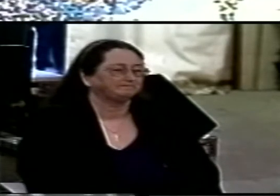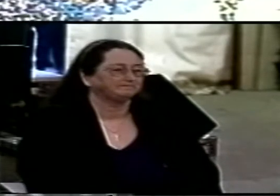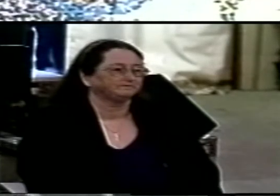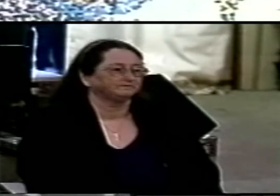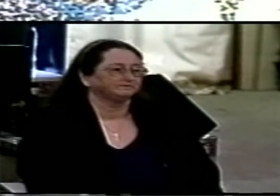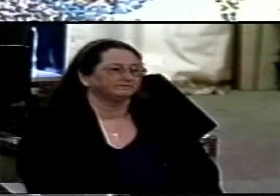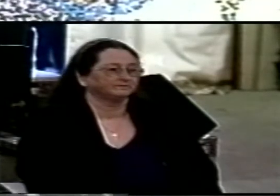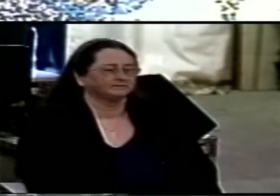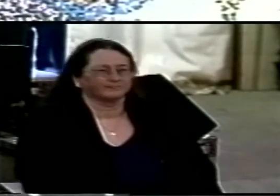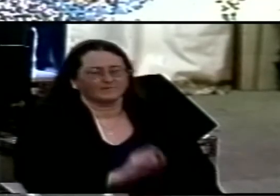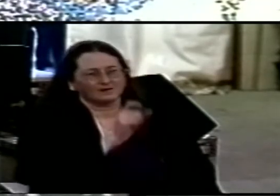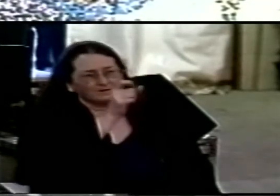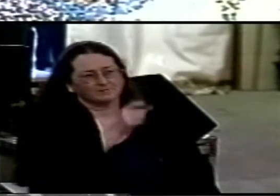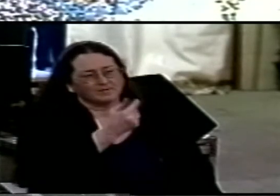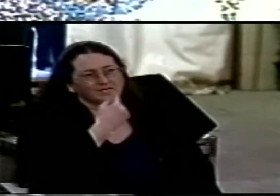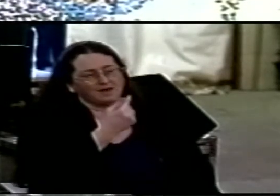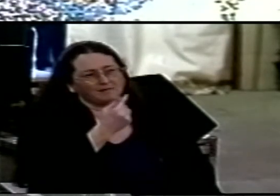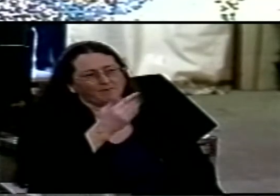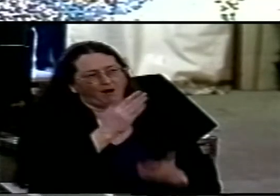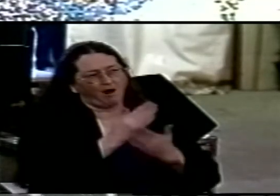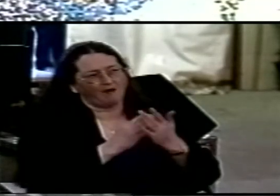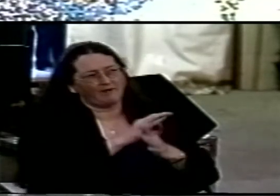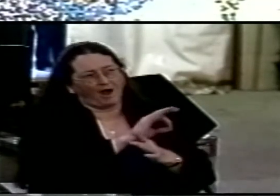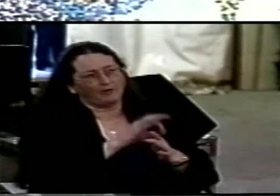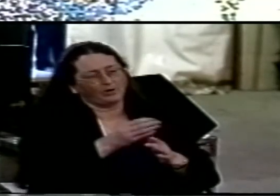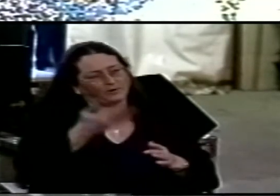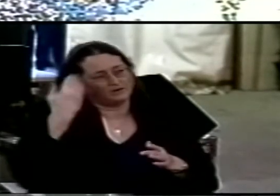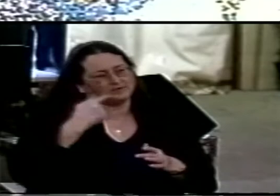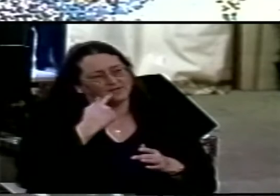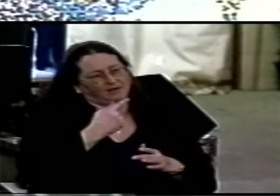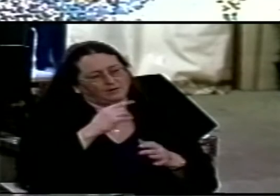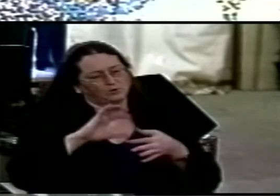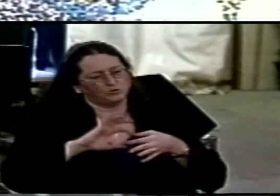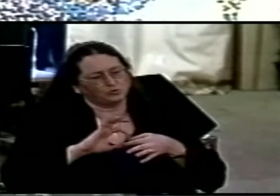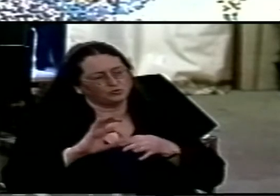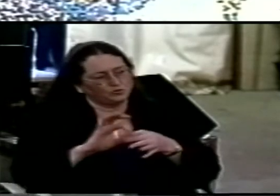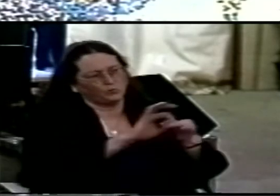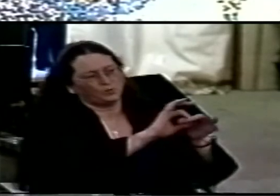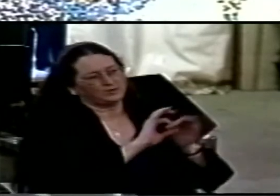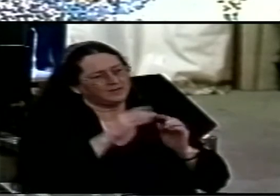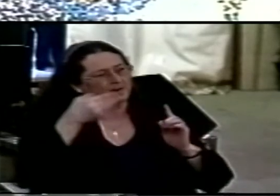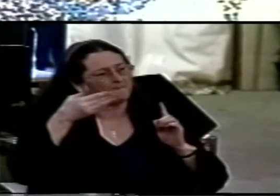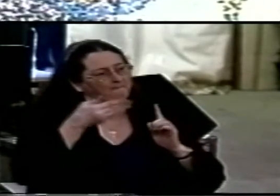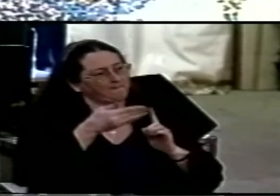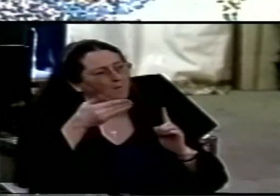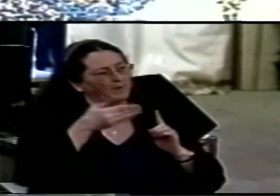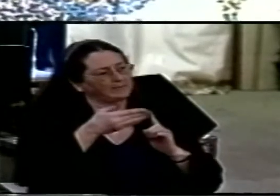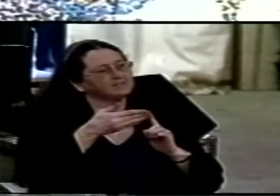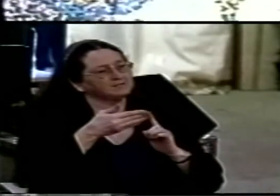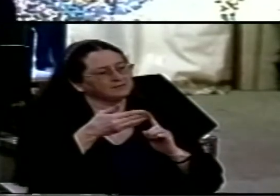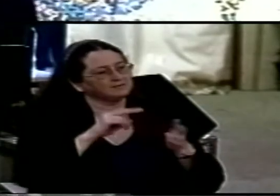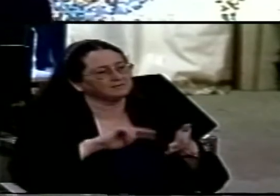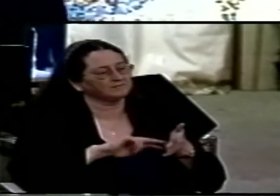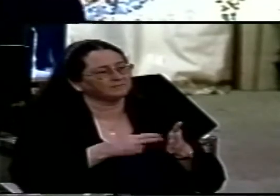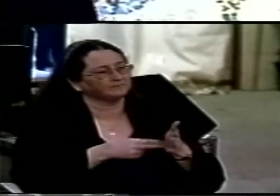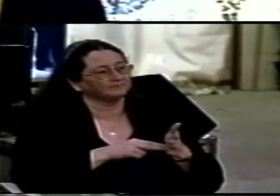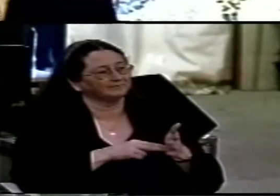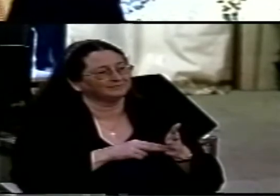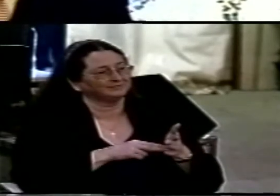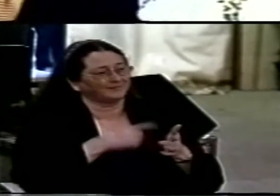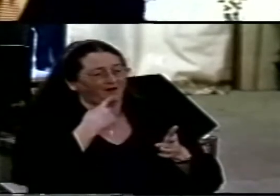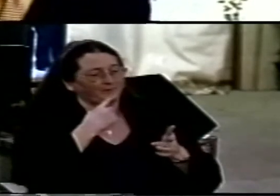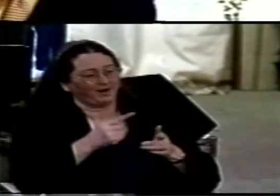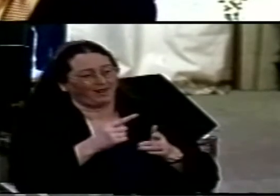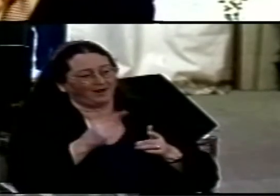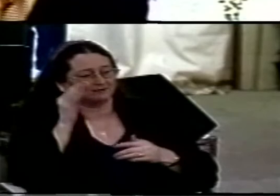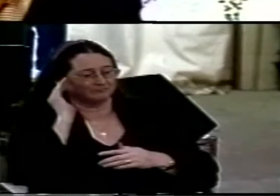half an hour or so ago that I was talking on unity with purpose it's true it's just that I've been rather undisciplined and I